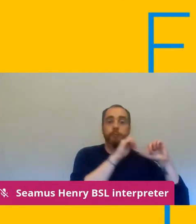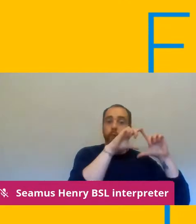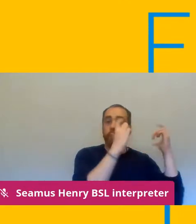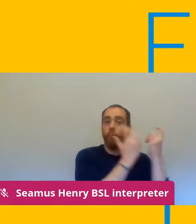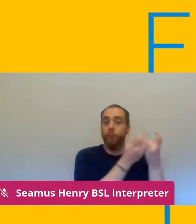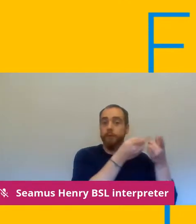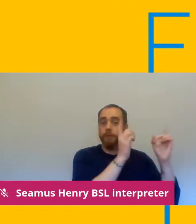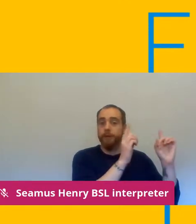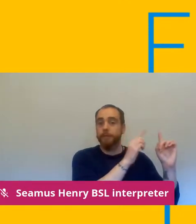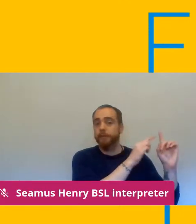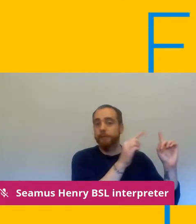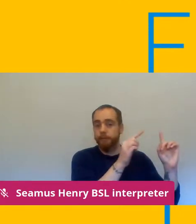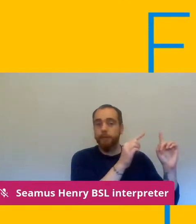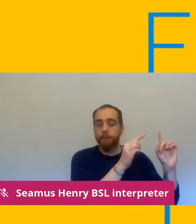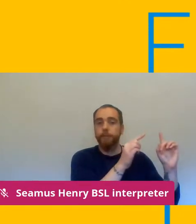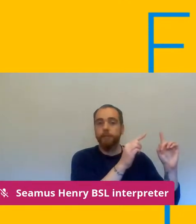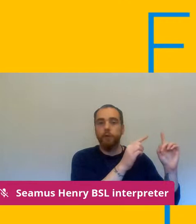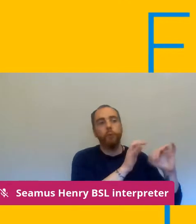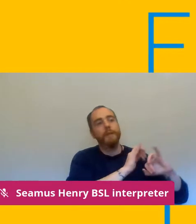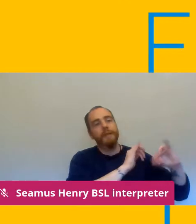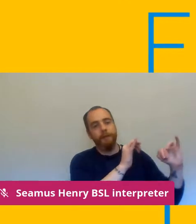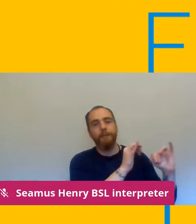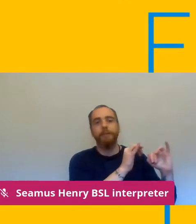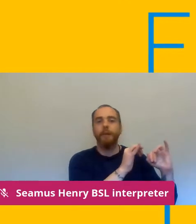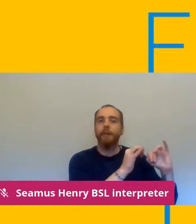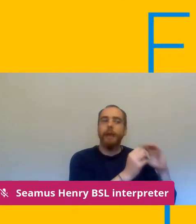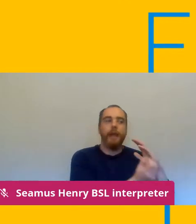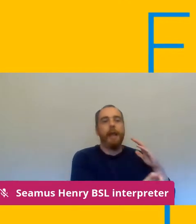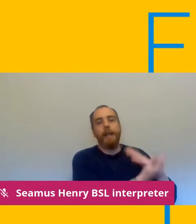serious and imminent danger procedures in place